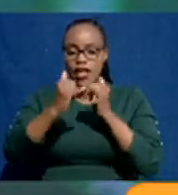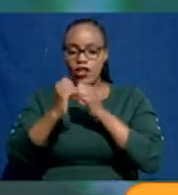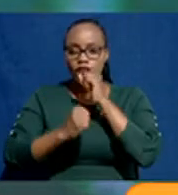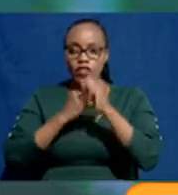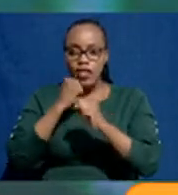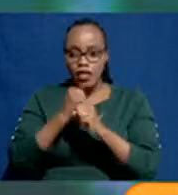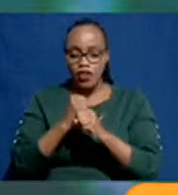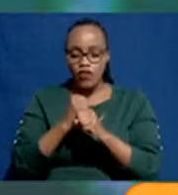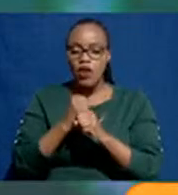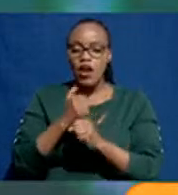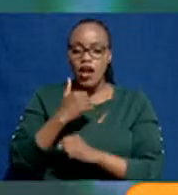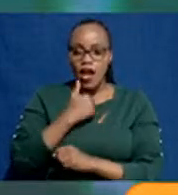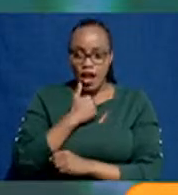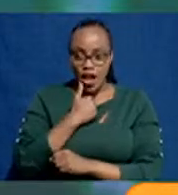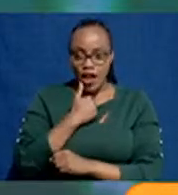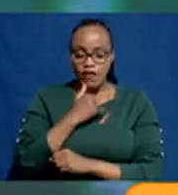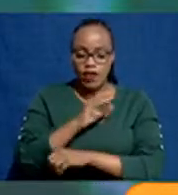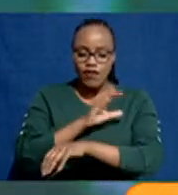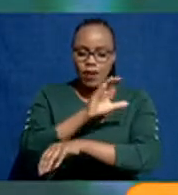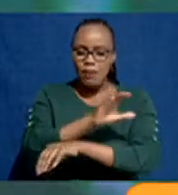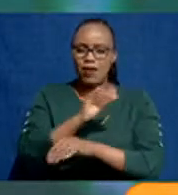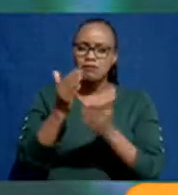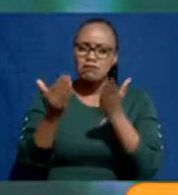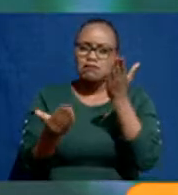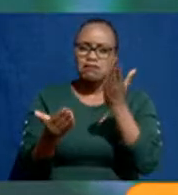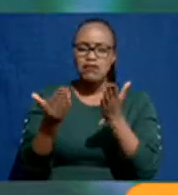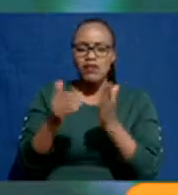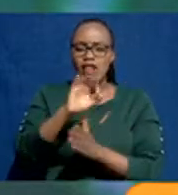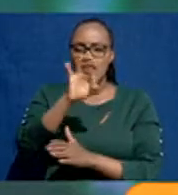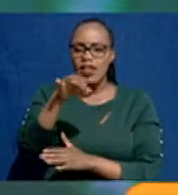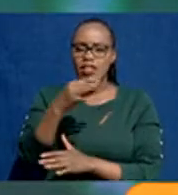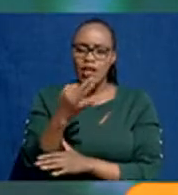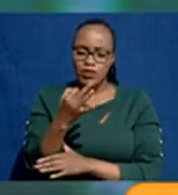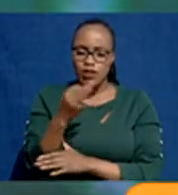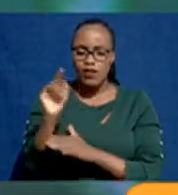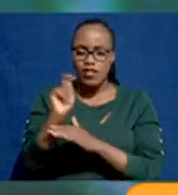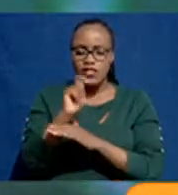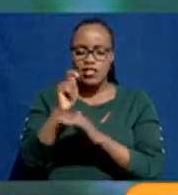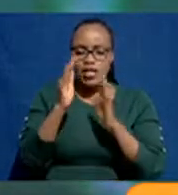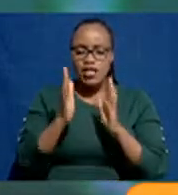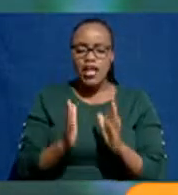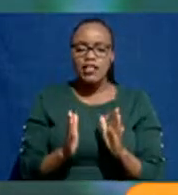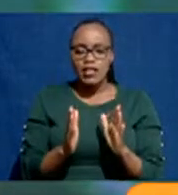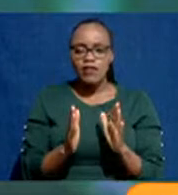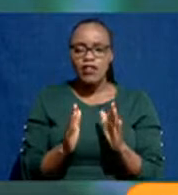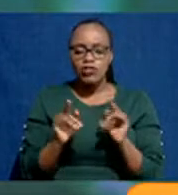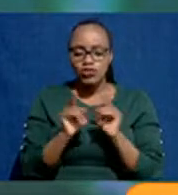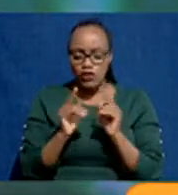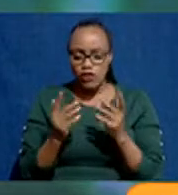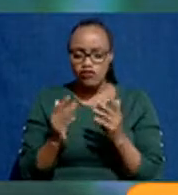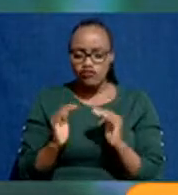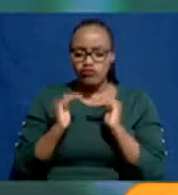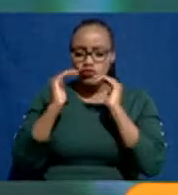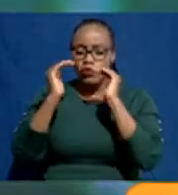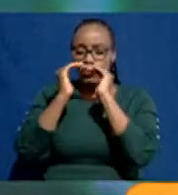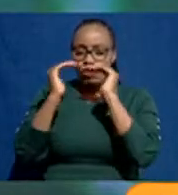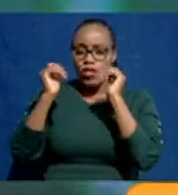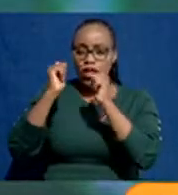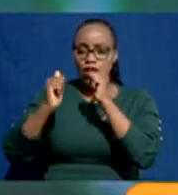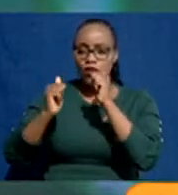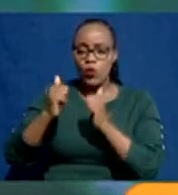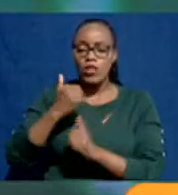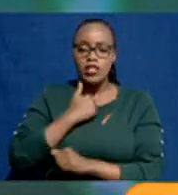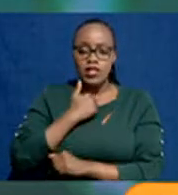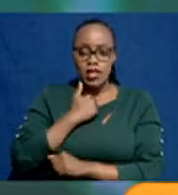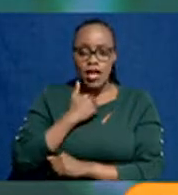we will have retooled approximately 3,000 trainers to upscale them to the level where they